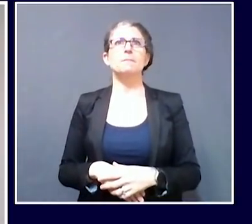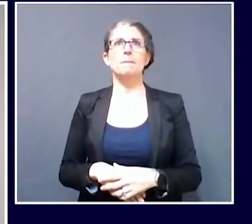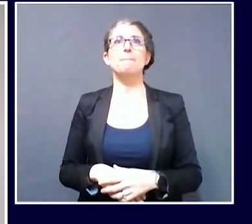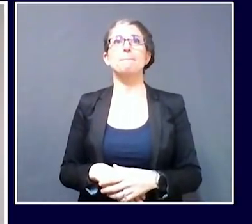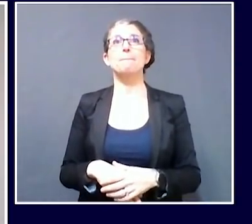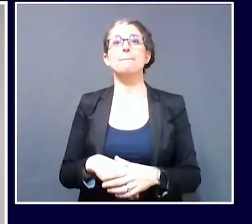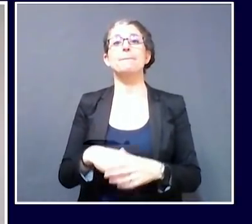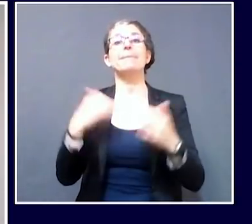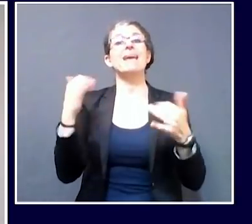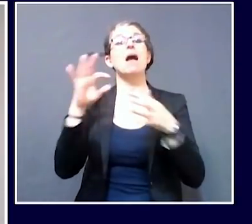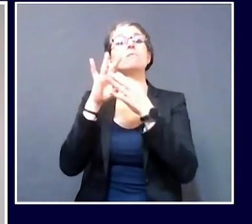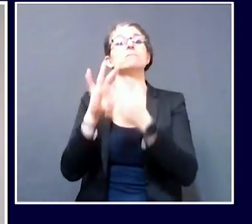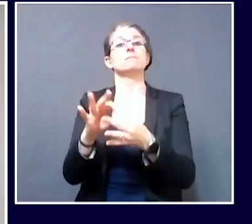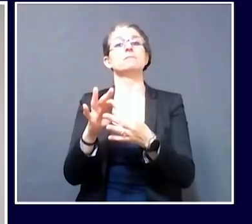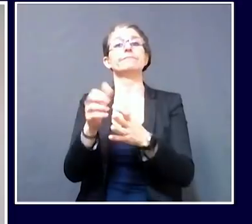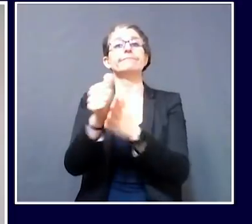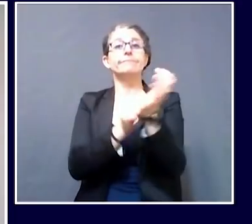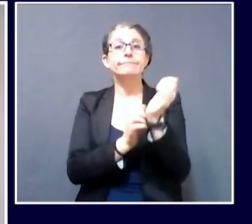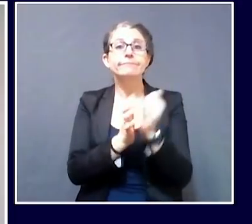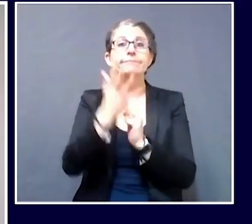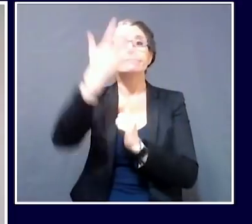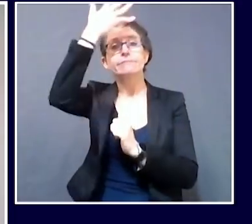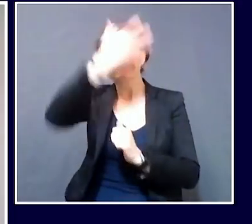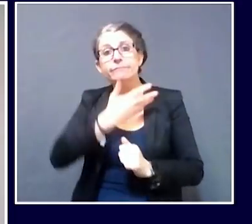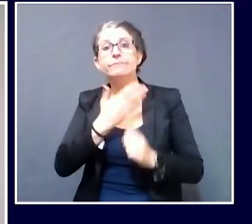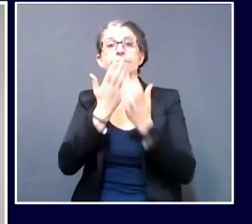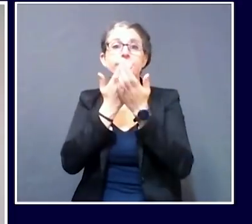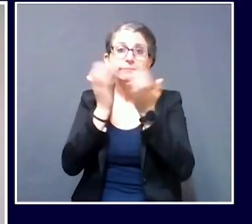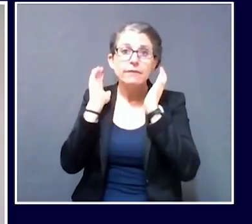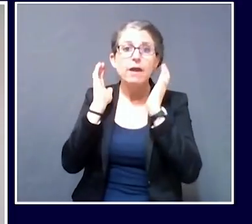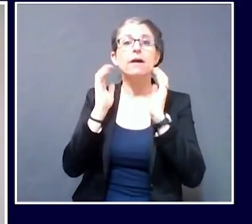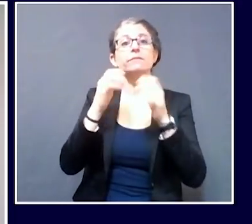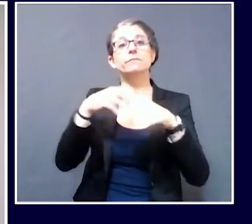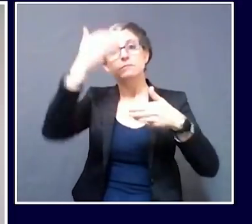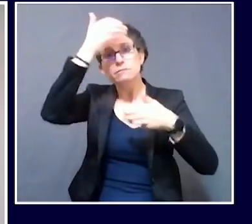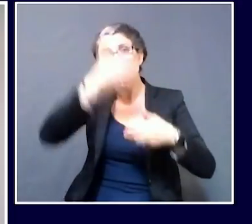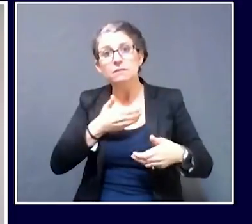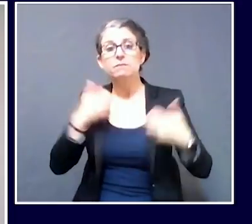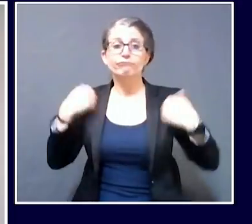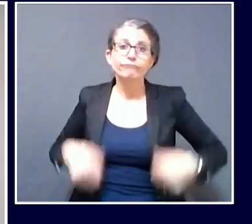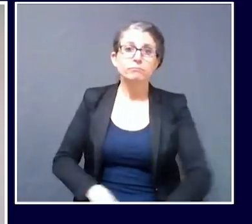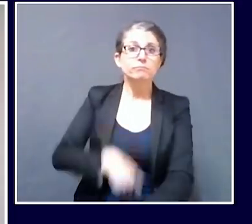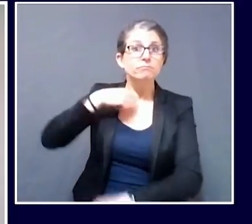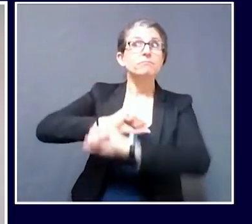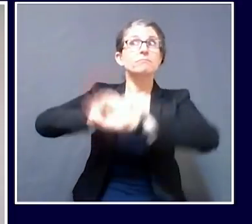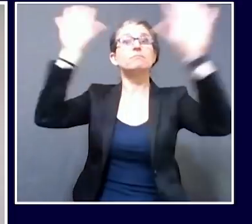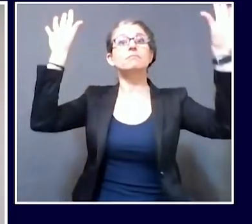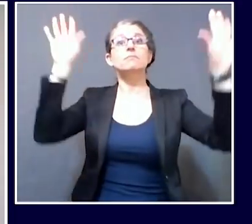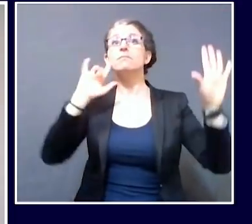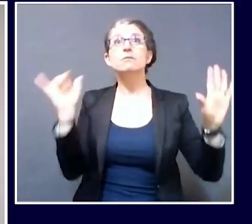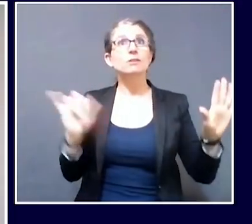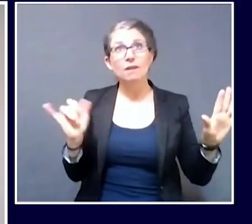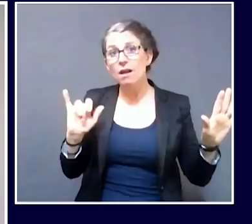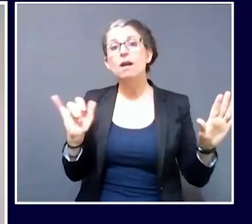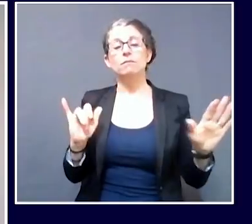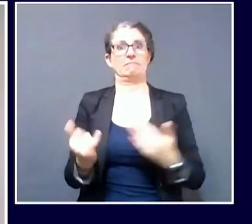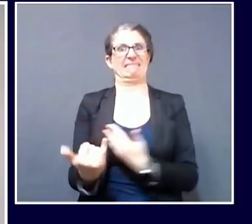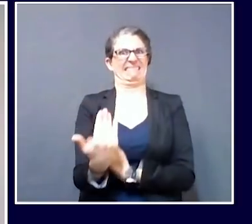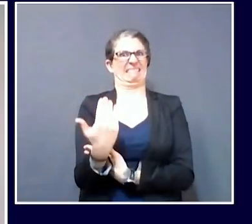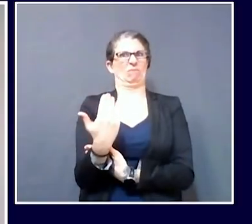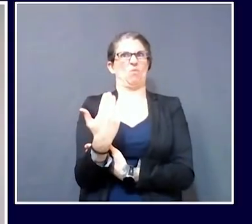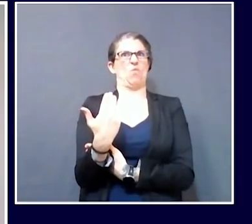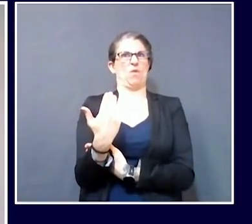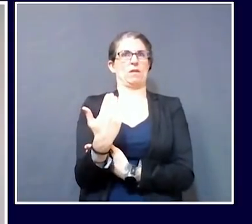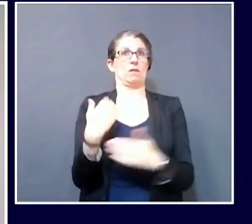protective equipment across the state. As of this morning, Maine CDC, working with our colleagues at the Department